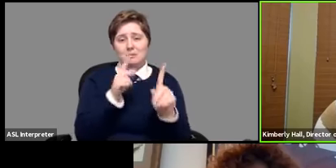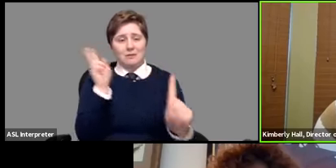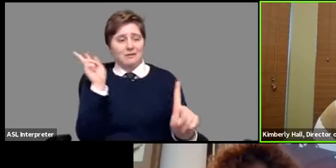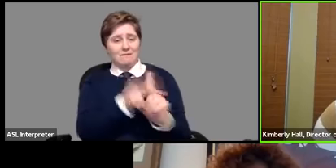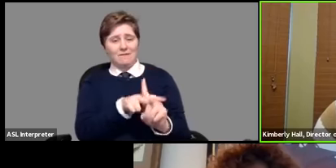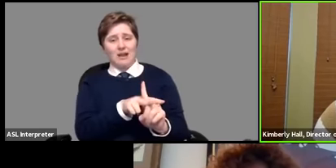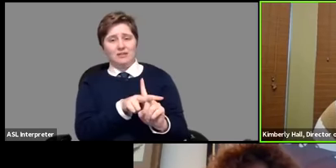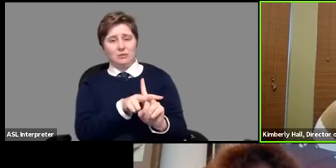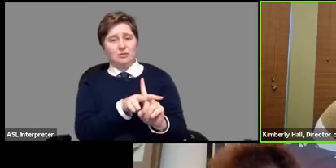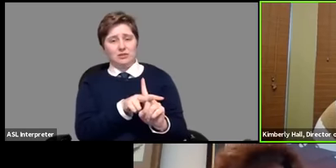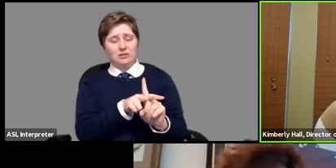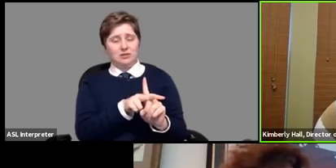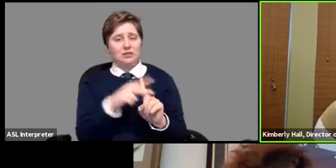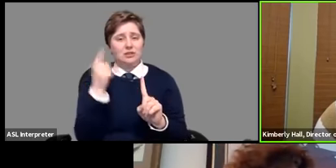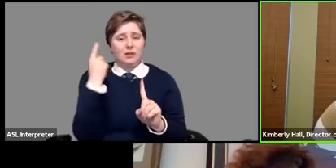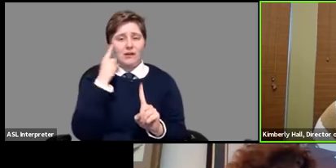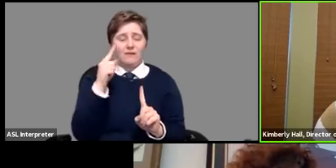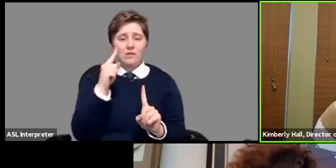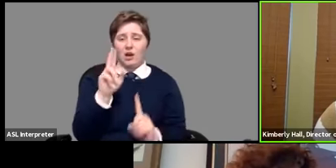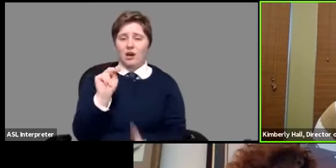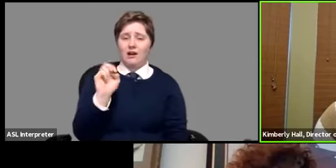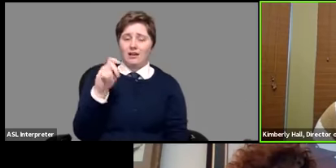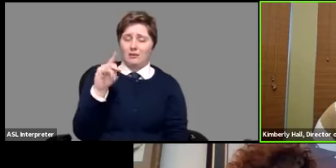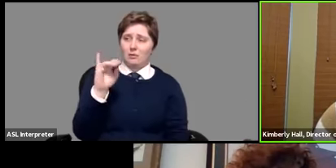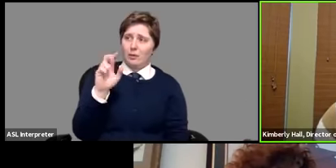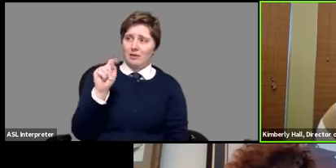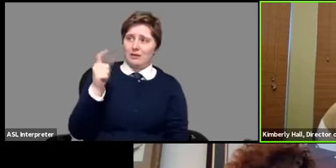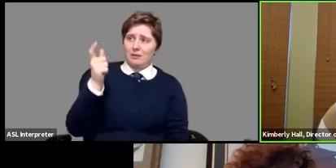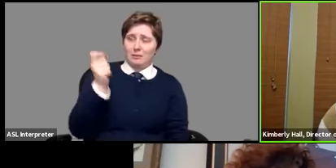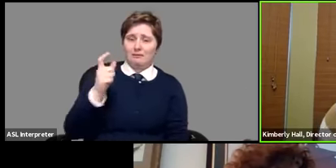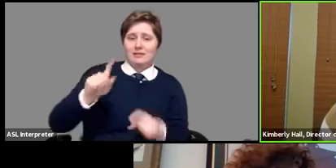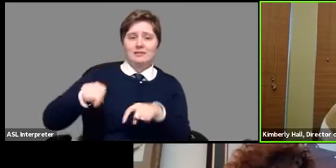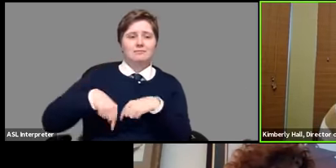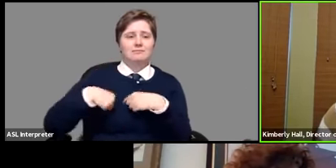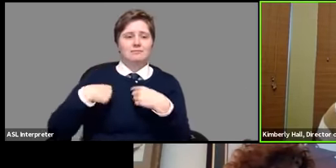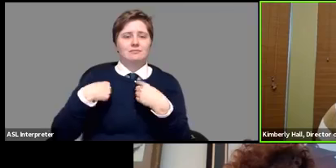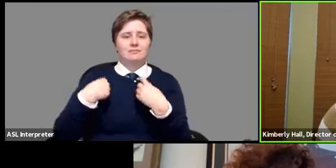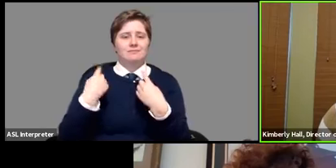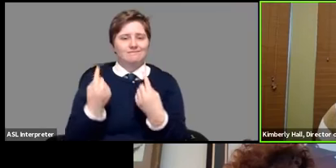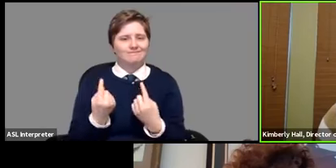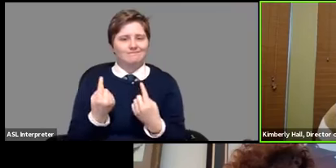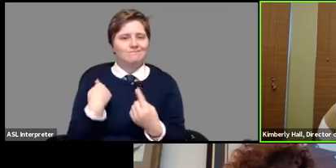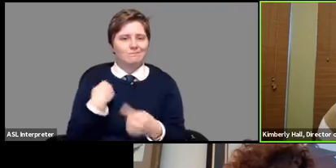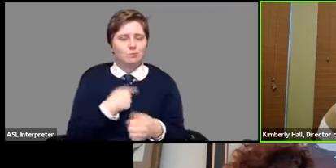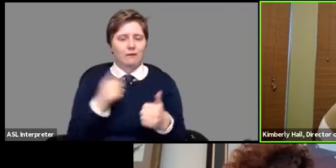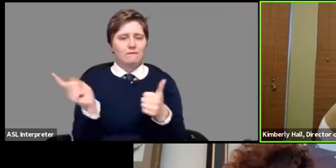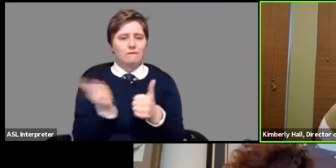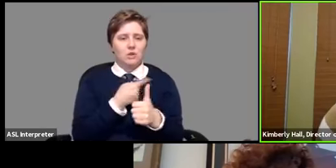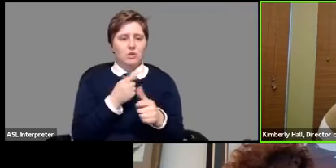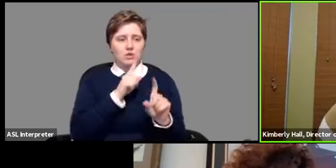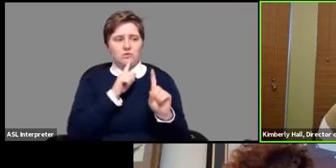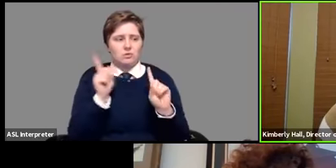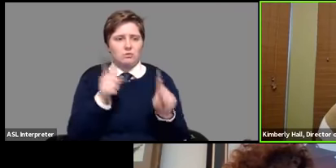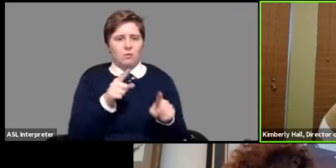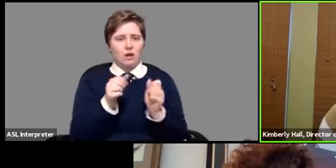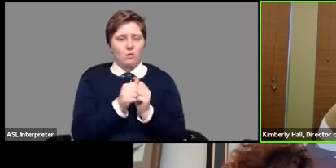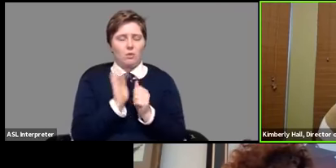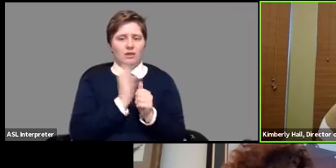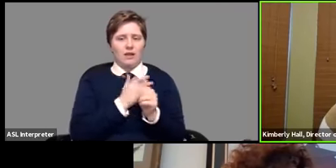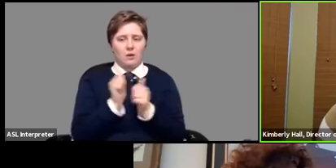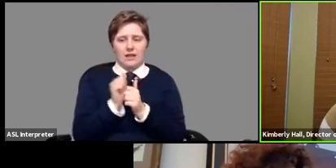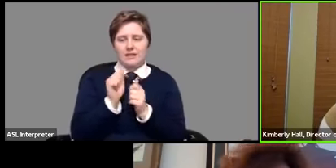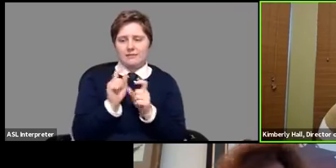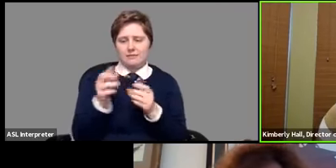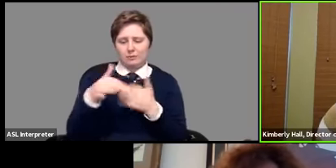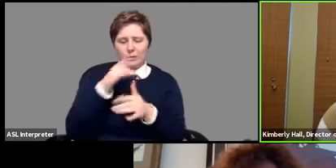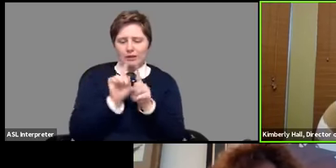claims for unemployment benefits since the time that we first began responding with our distancing efforts